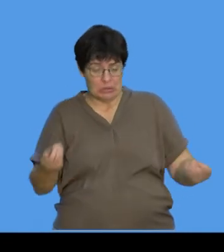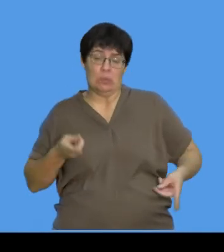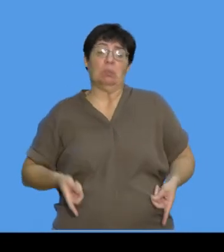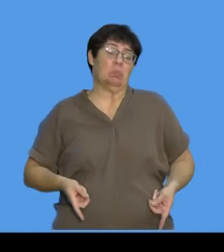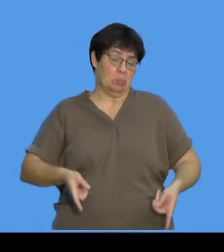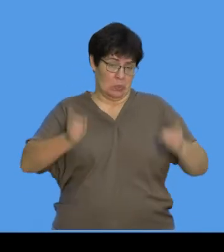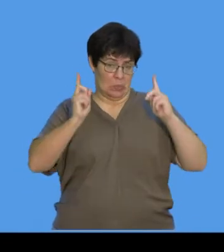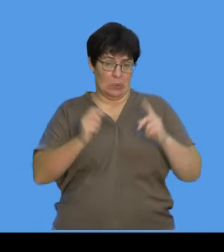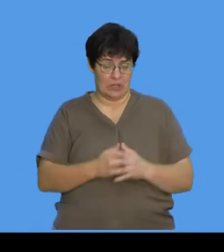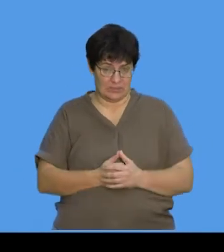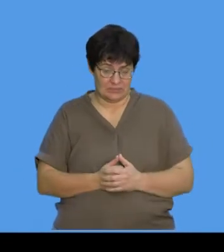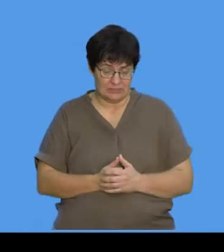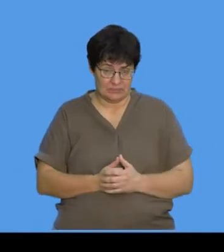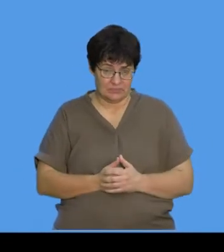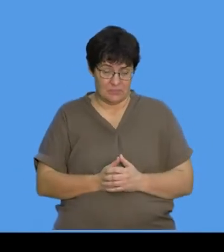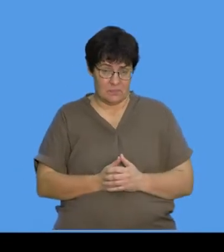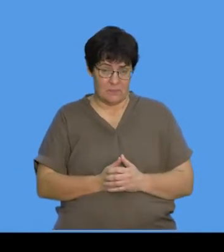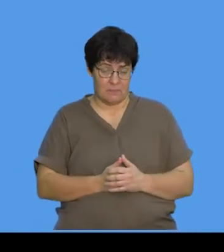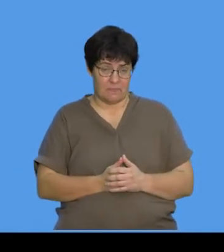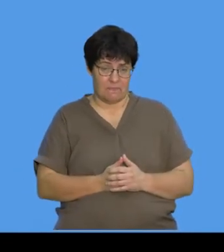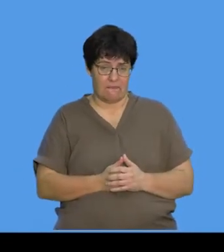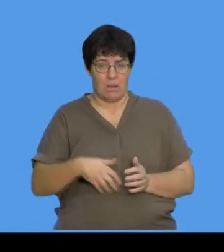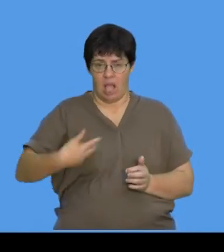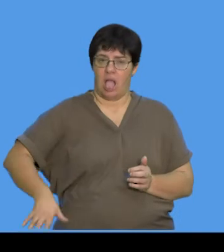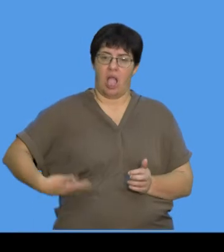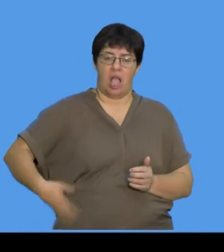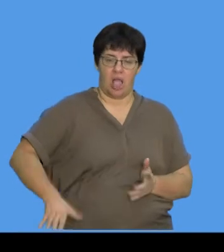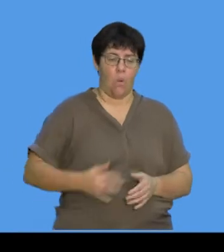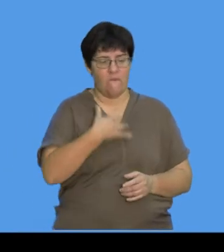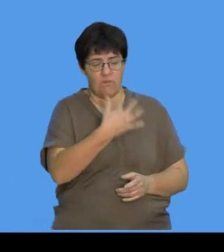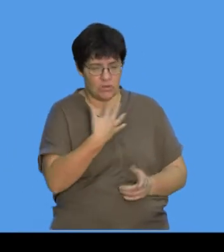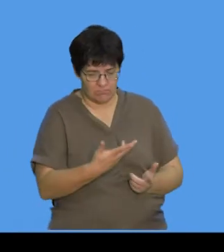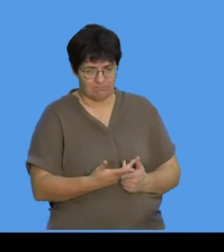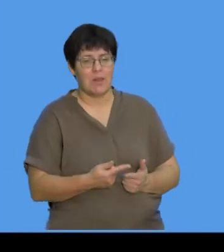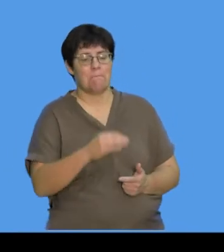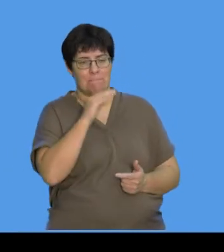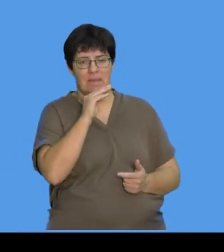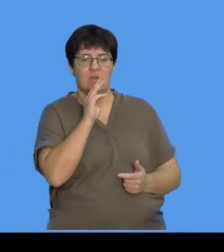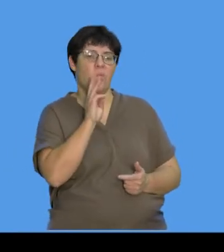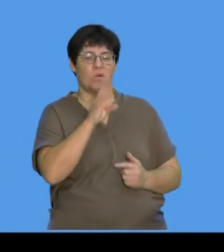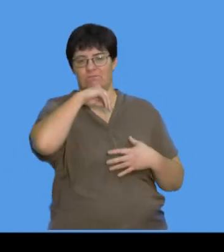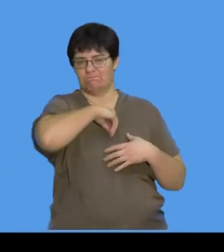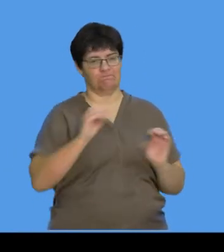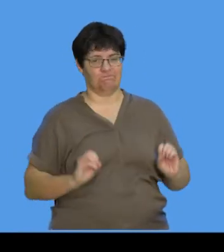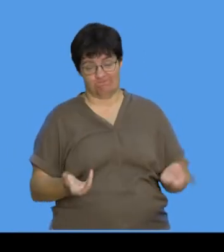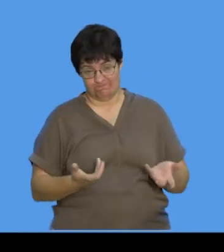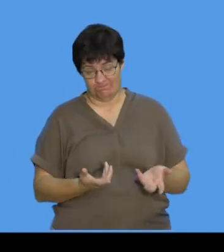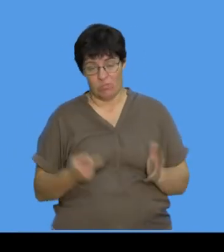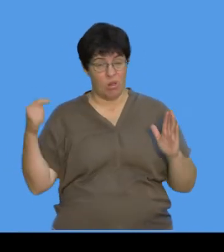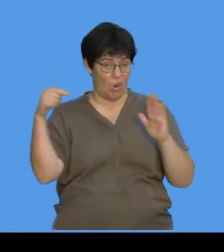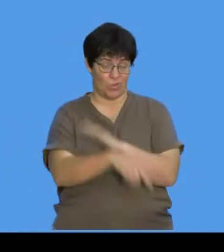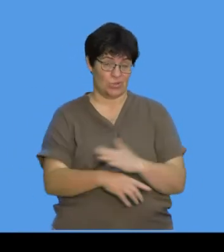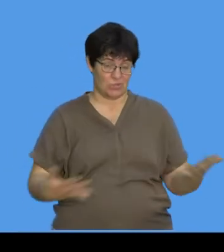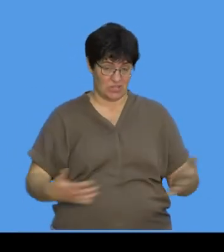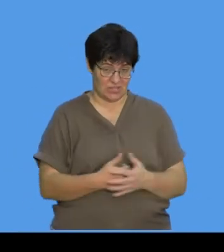a child, right? Children, if they have very serious runny tummies or they're vomiting, okay, that can have a